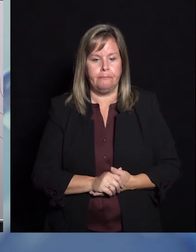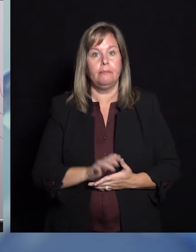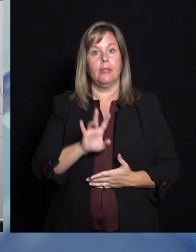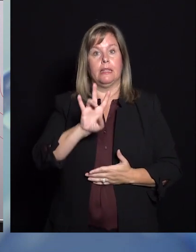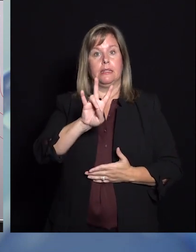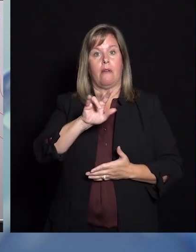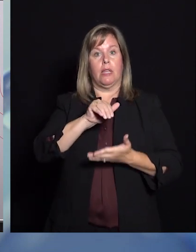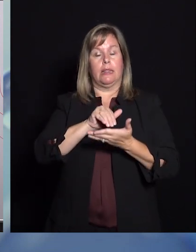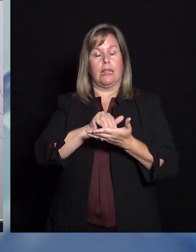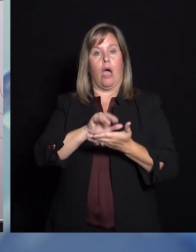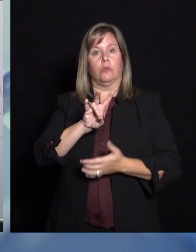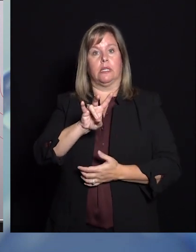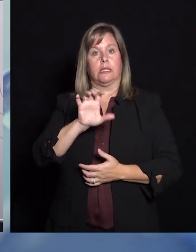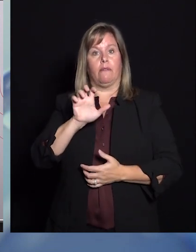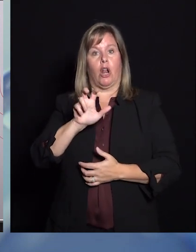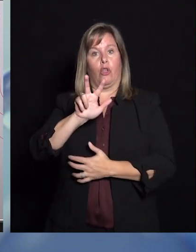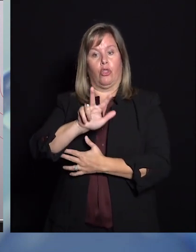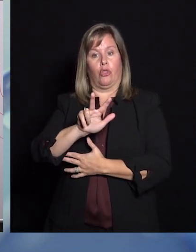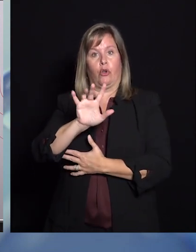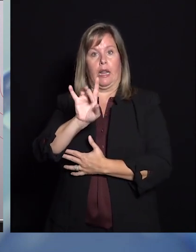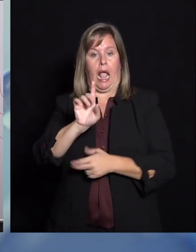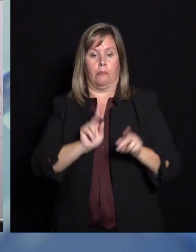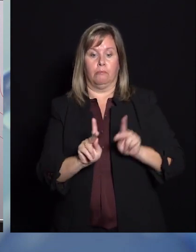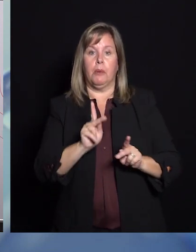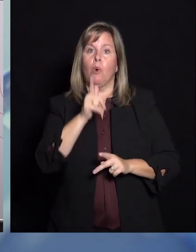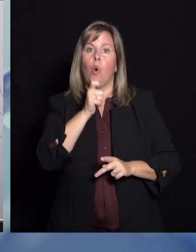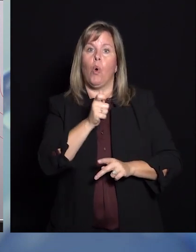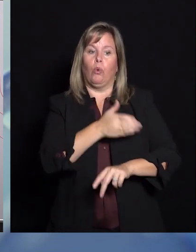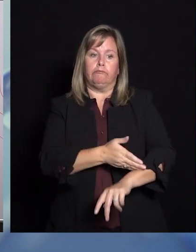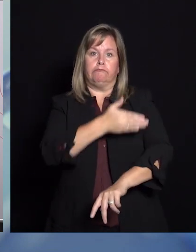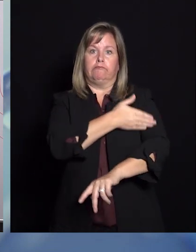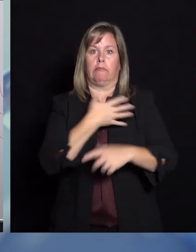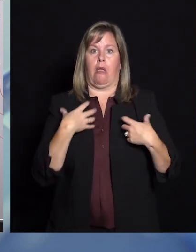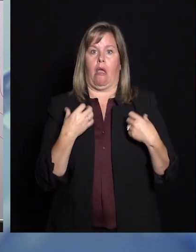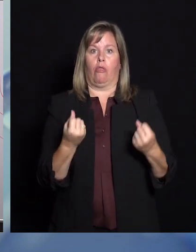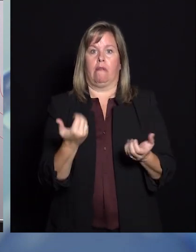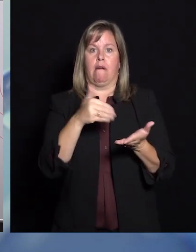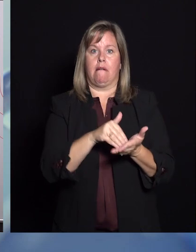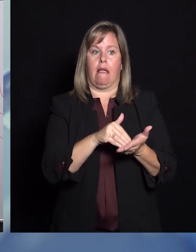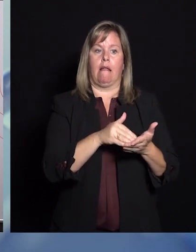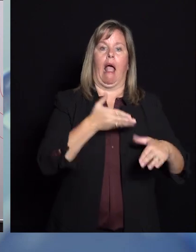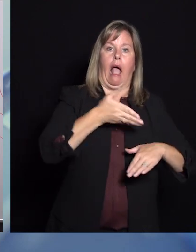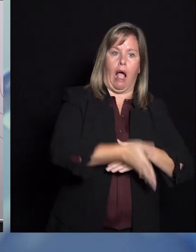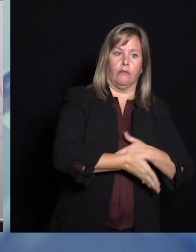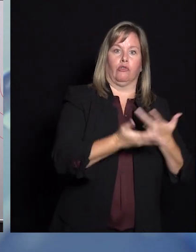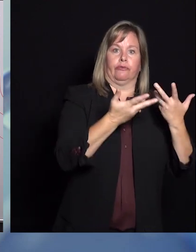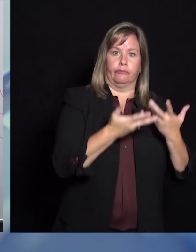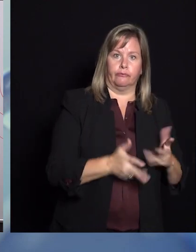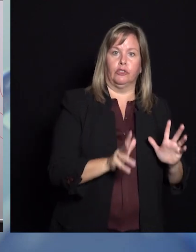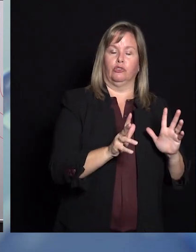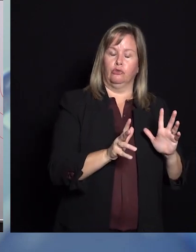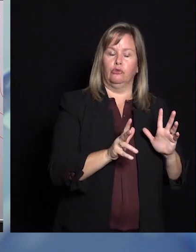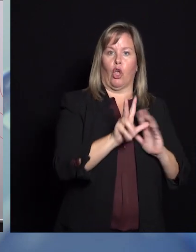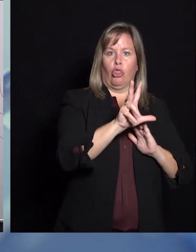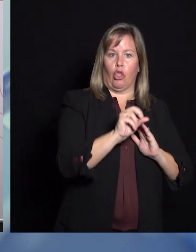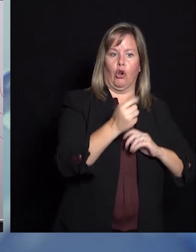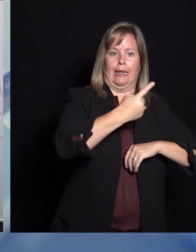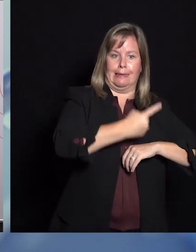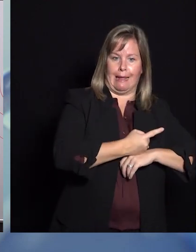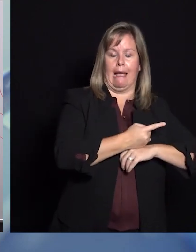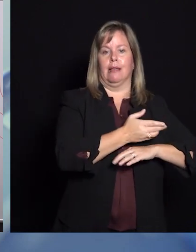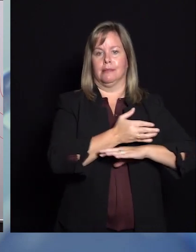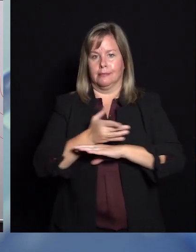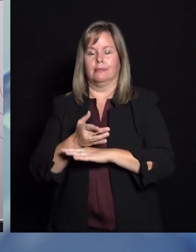7,738 recoveries. And these are individuals who have survived 30 days or longer